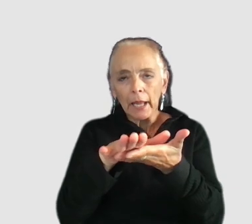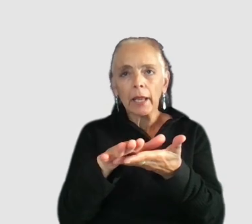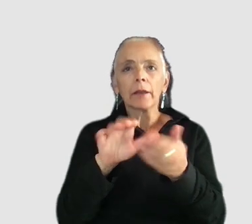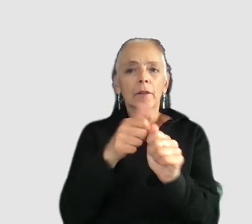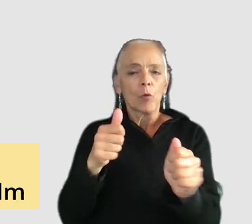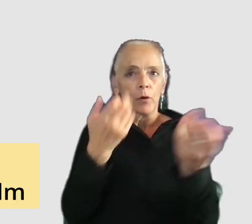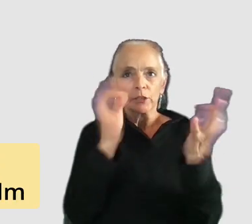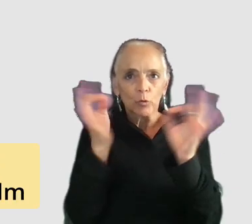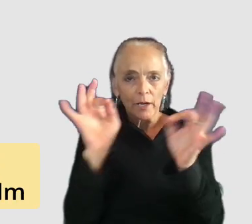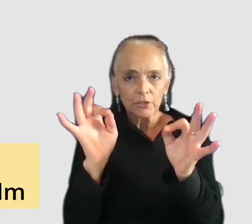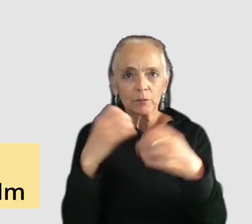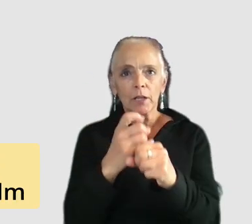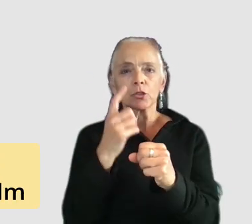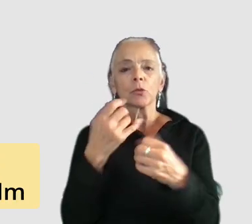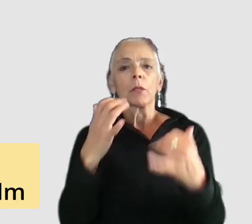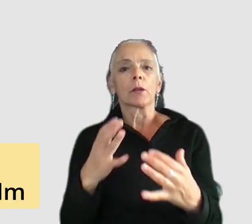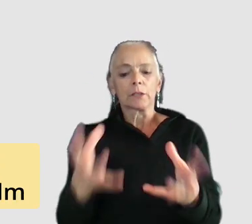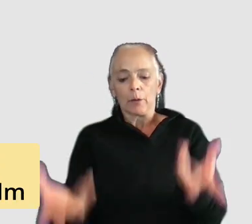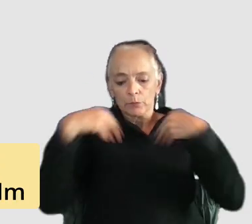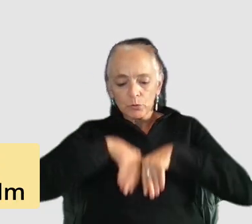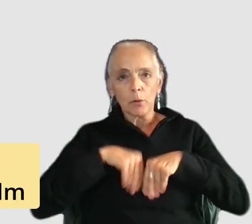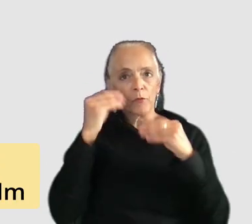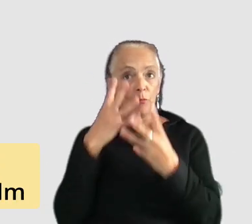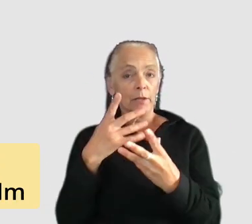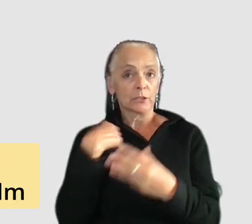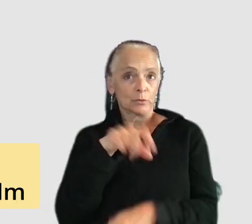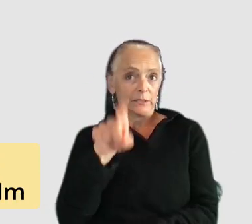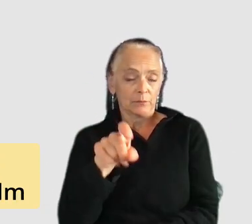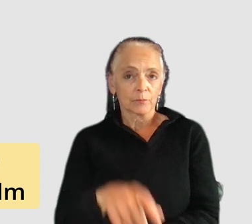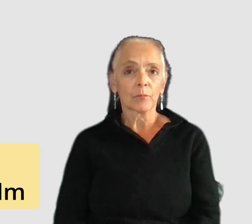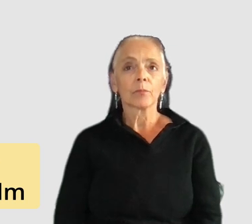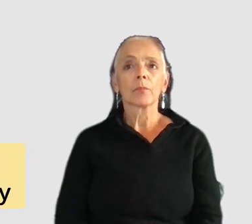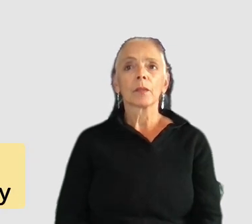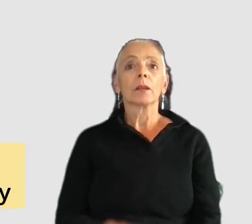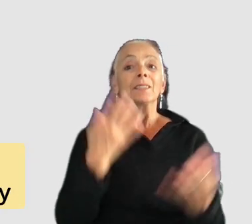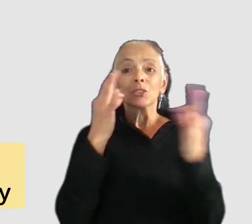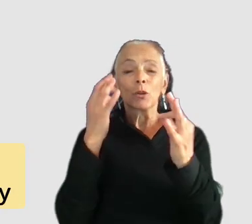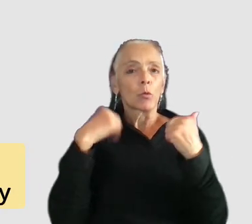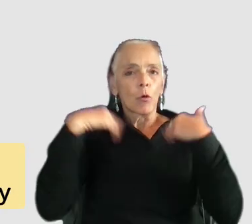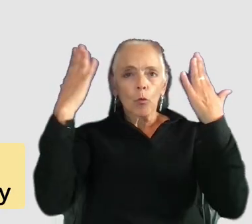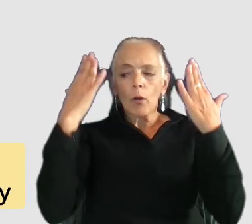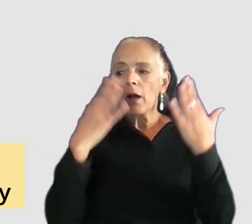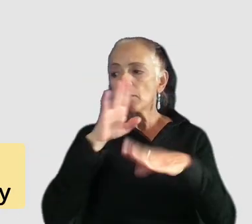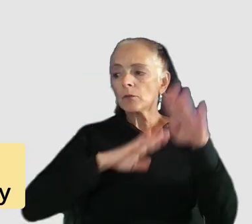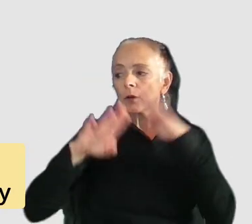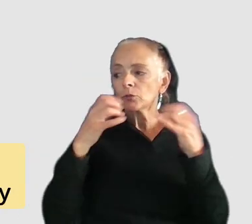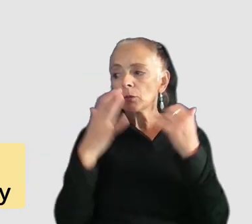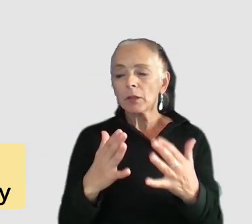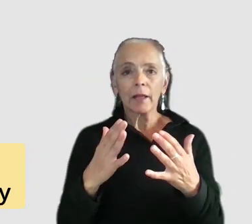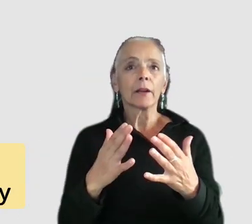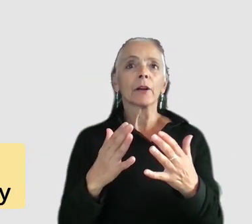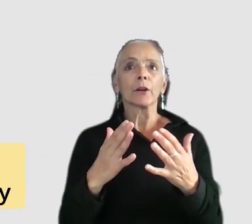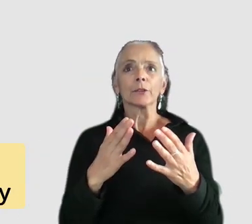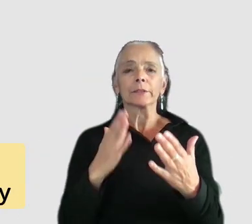to ensure that players are going to actually absorb the information we need them to. Distractions are going to overwhelm and frustrate players and stop learning in their tracks